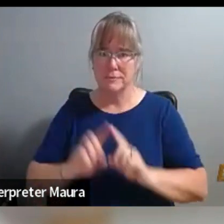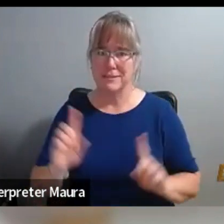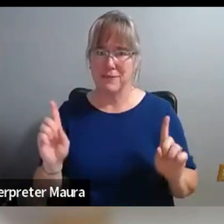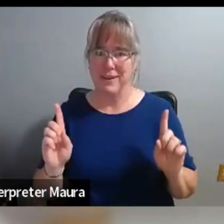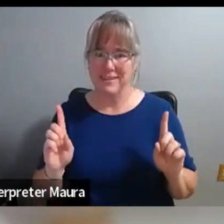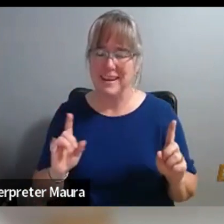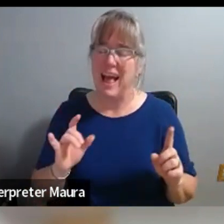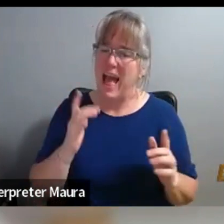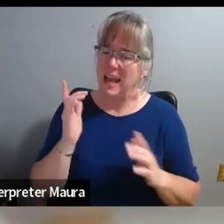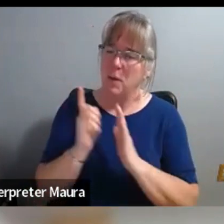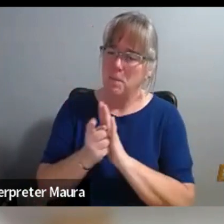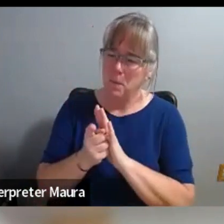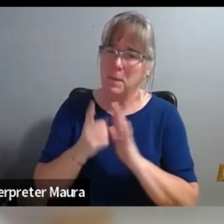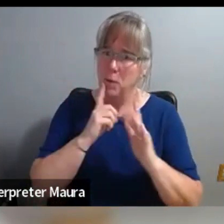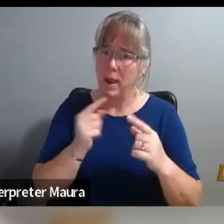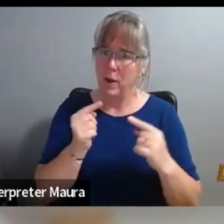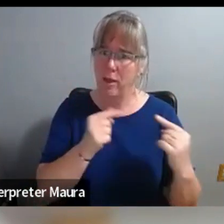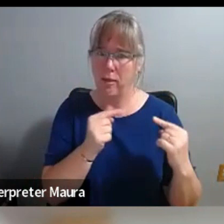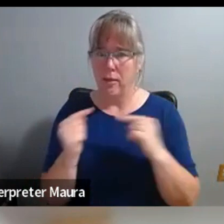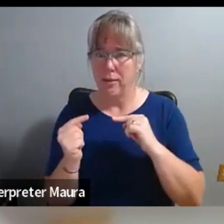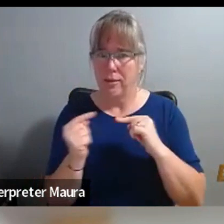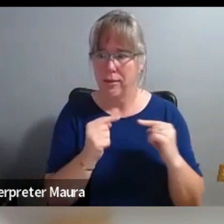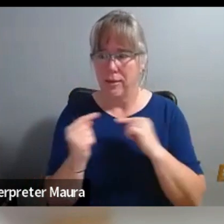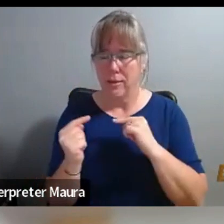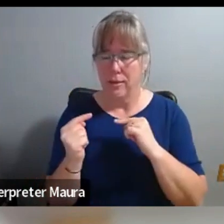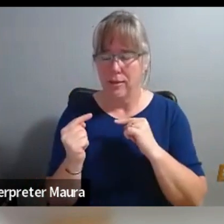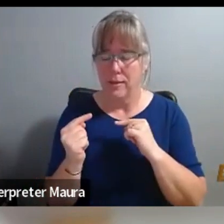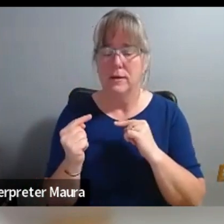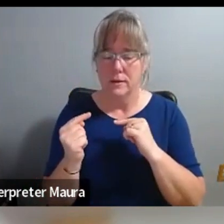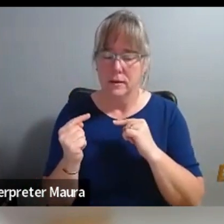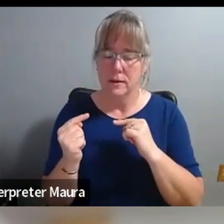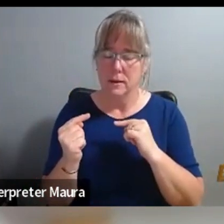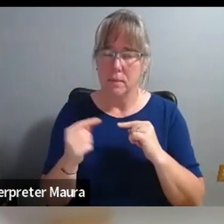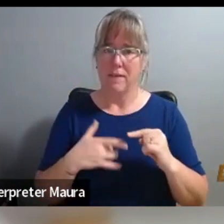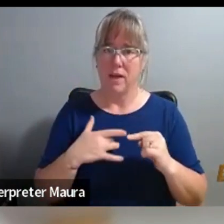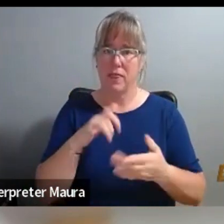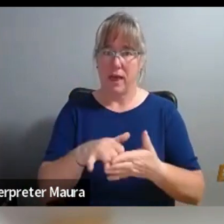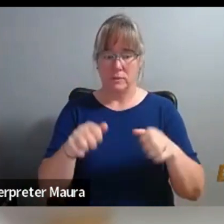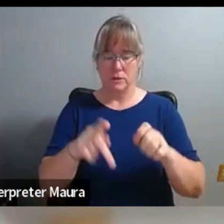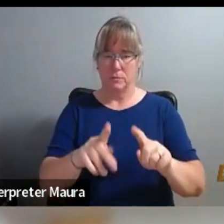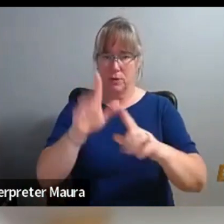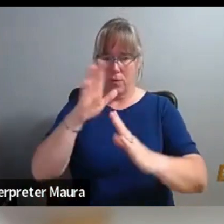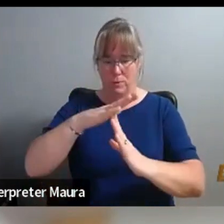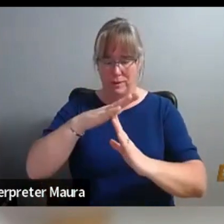think, uh, and I felt that it was an opportunity to talk about